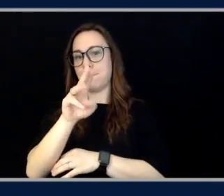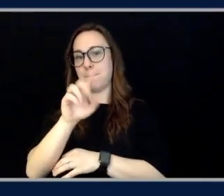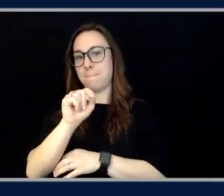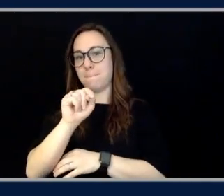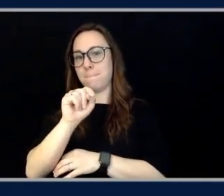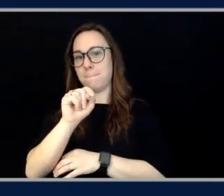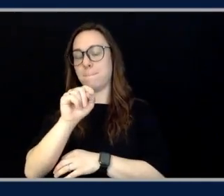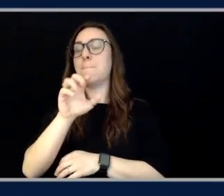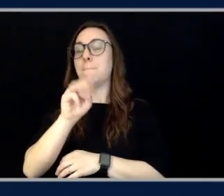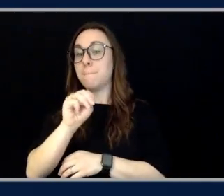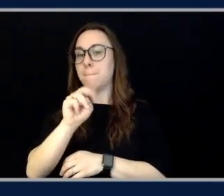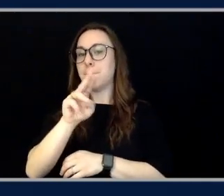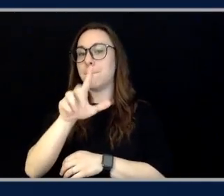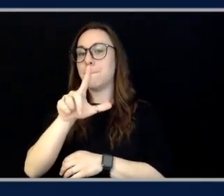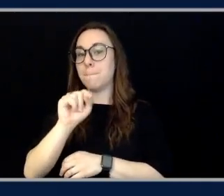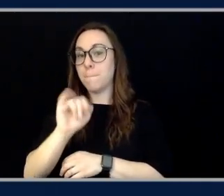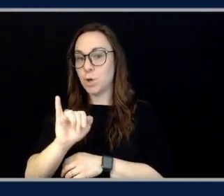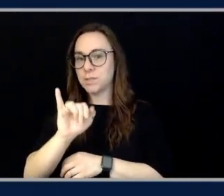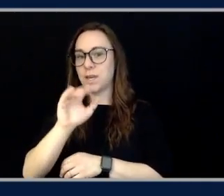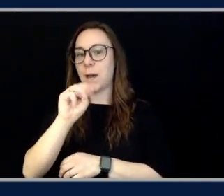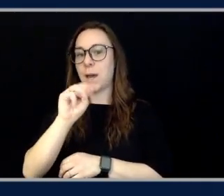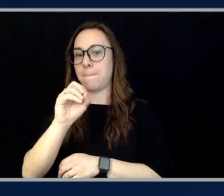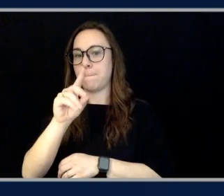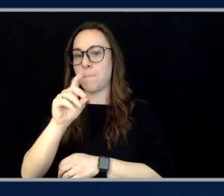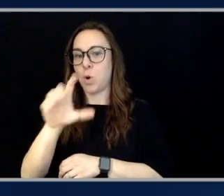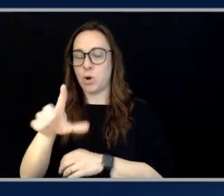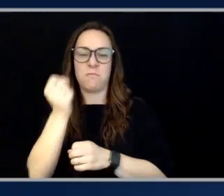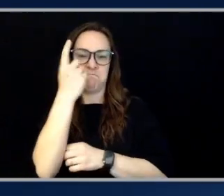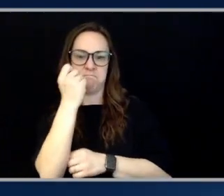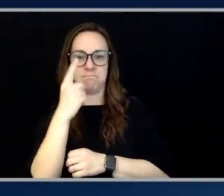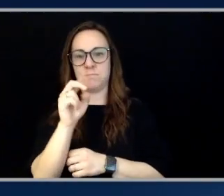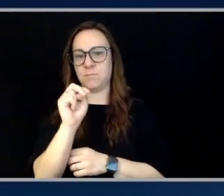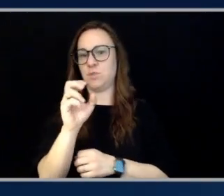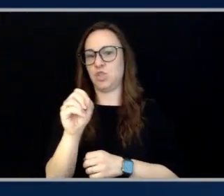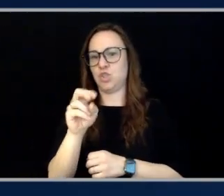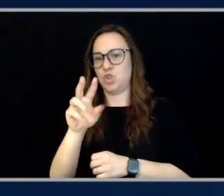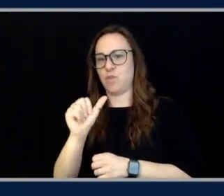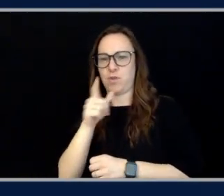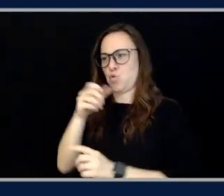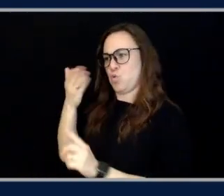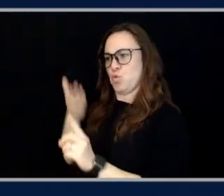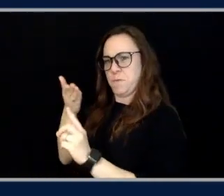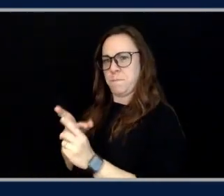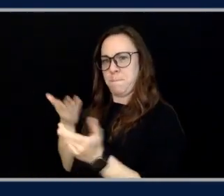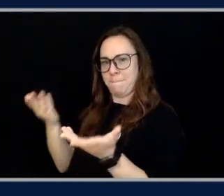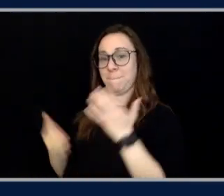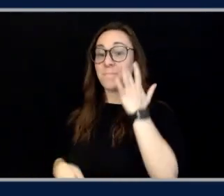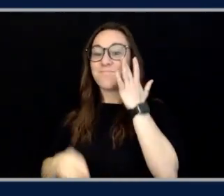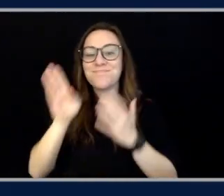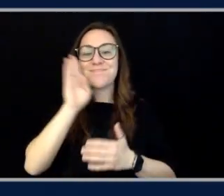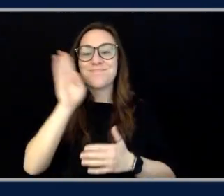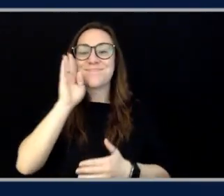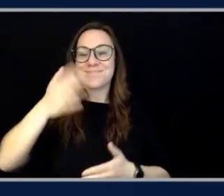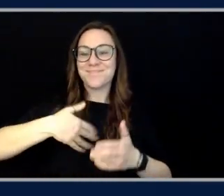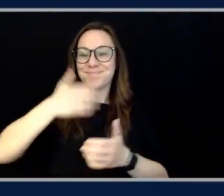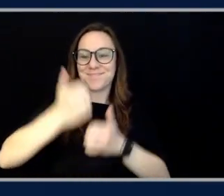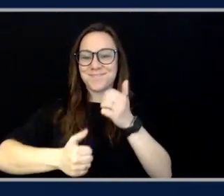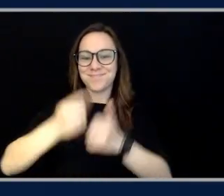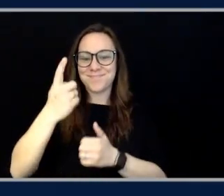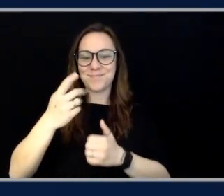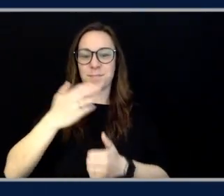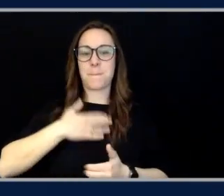multimodal understanding with Amazon Nova. Yeah, let's start. Please introduce yourself. Hey there, everyone. I am Vishwesh